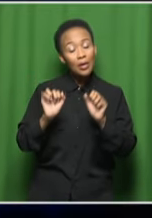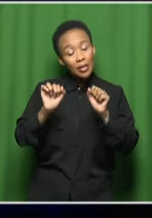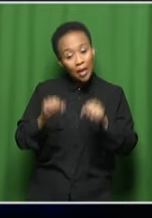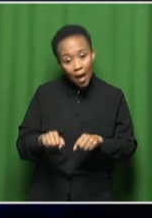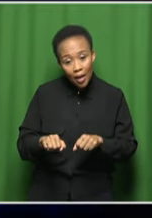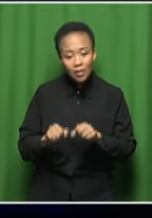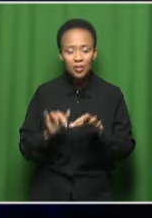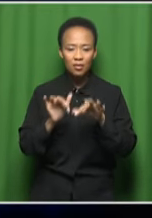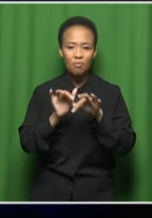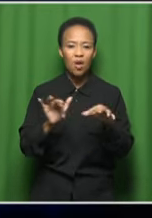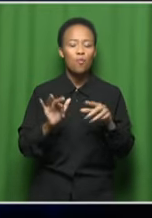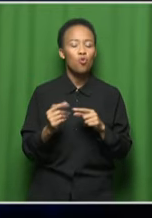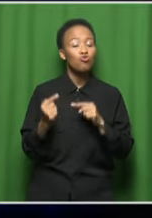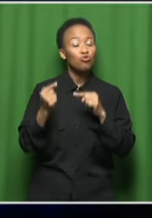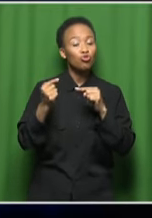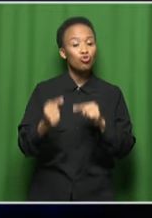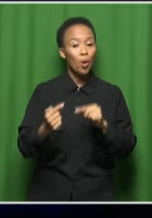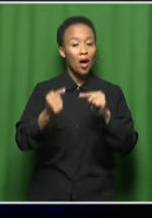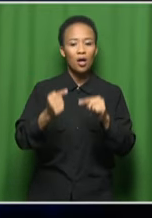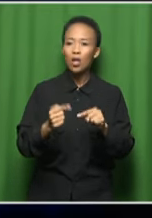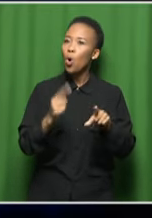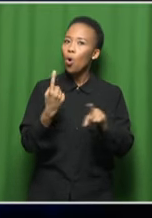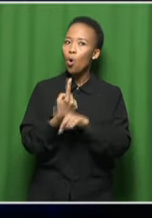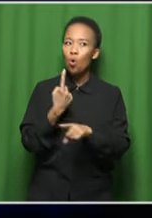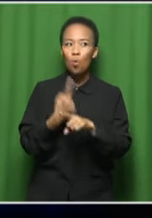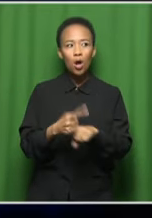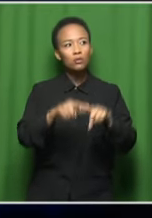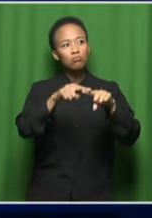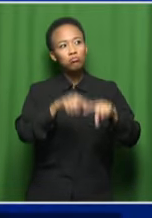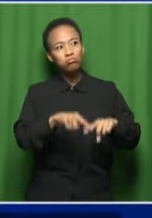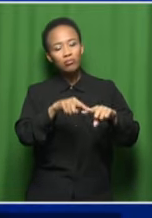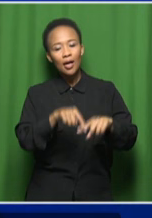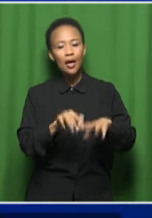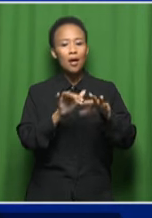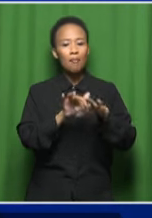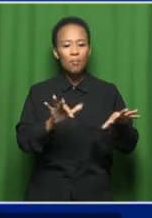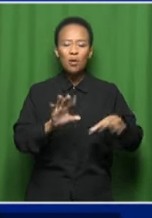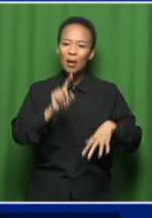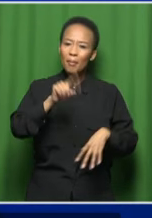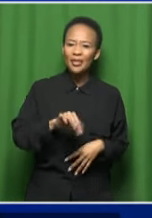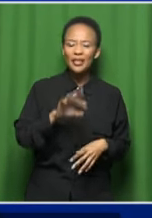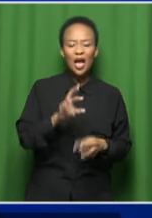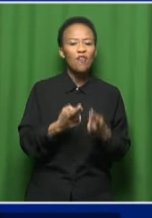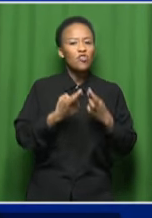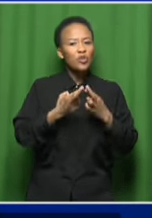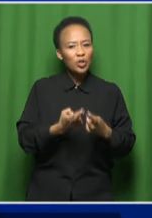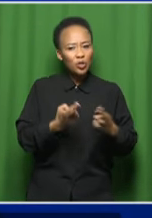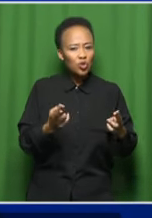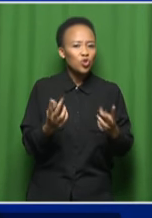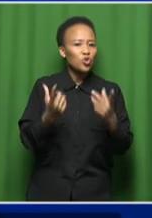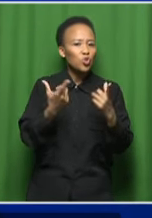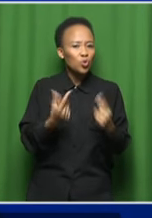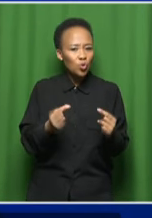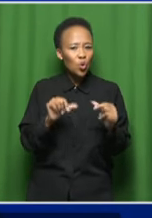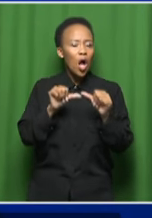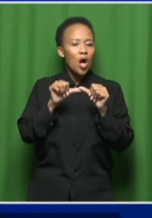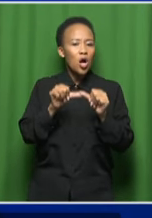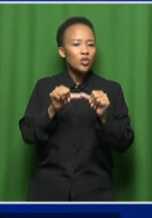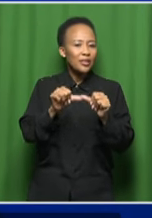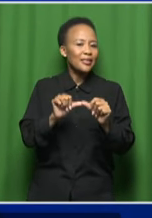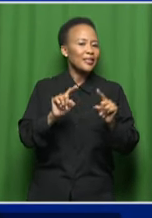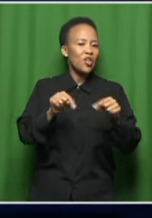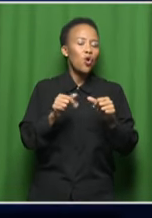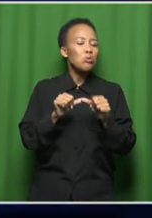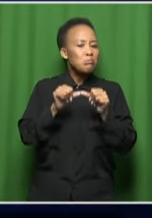you can't rely on people to have the resources to do that constantly and consistently. And we need to be